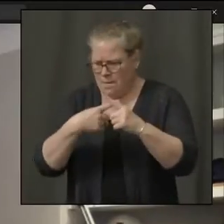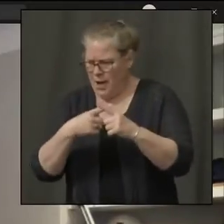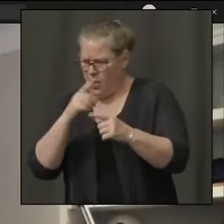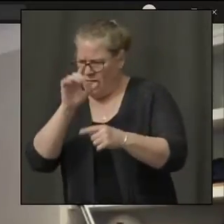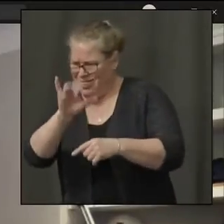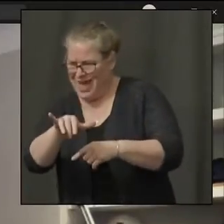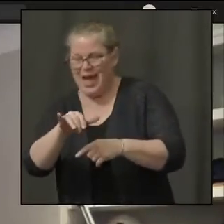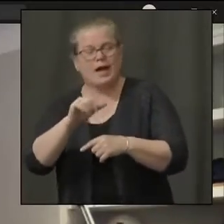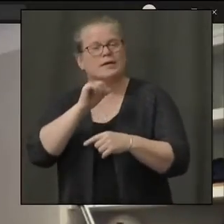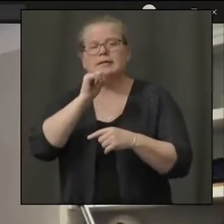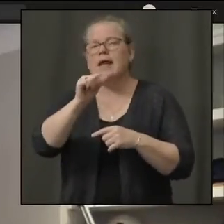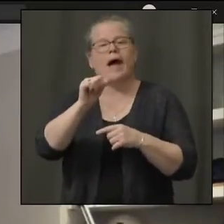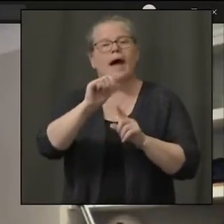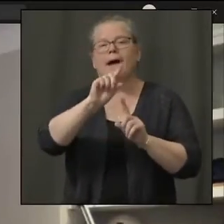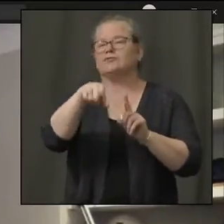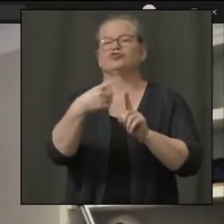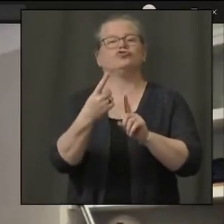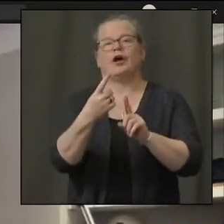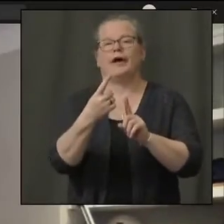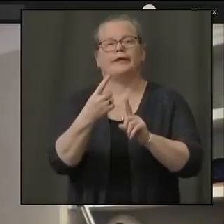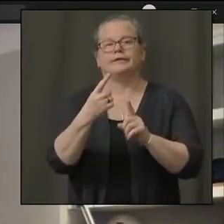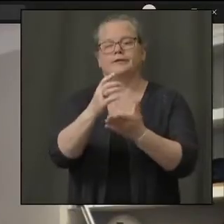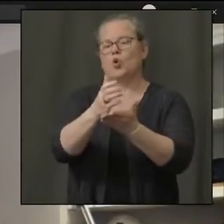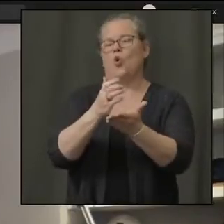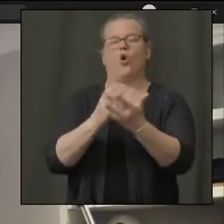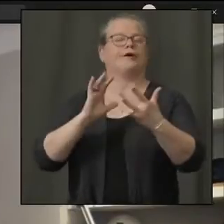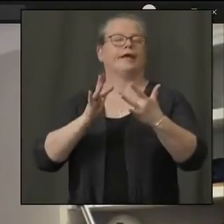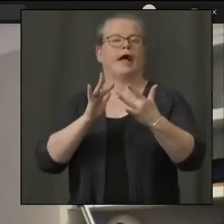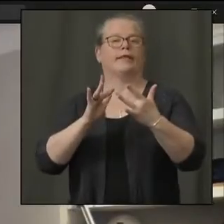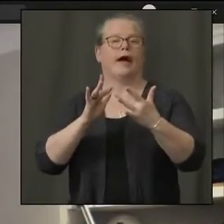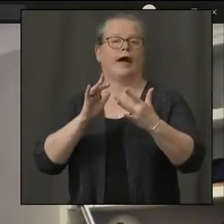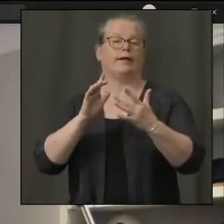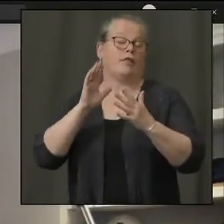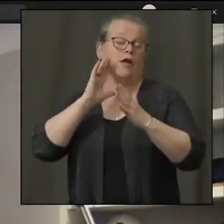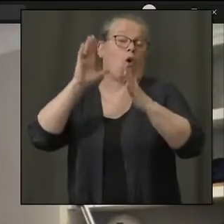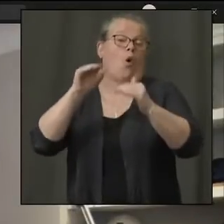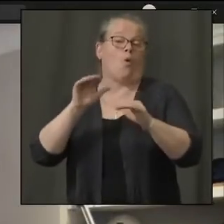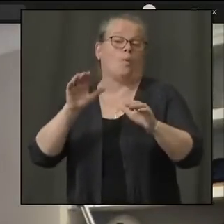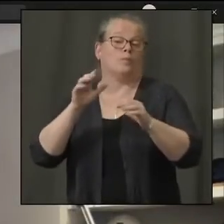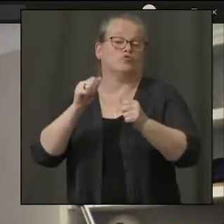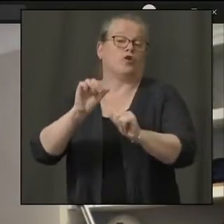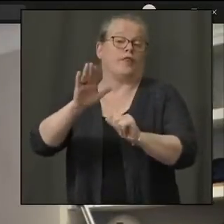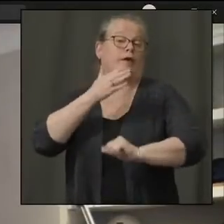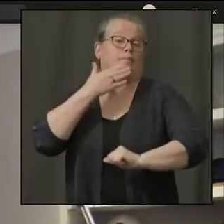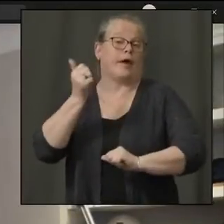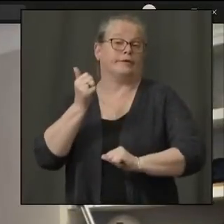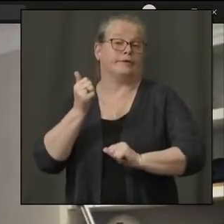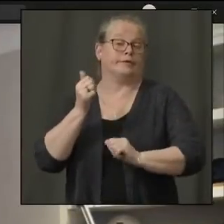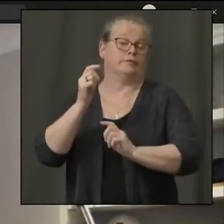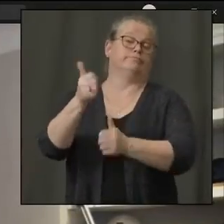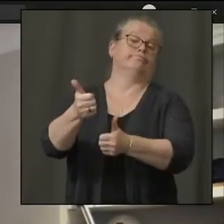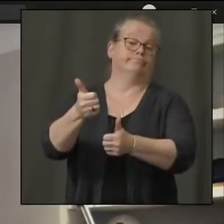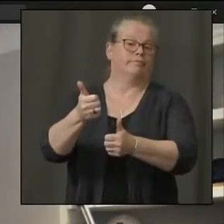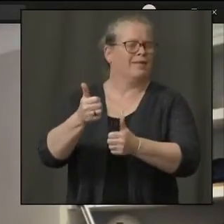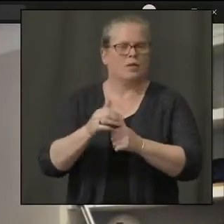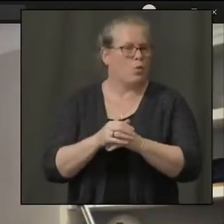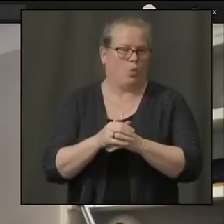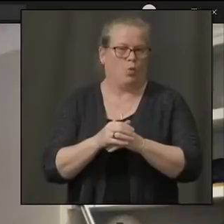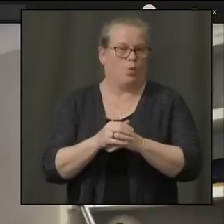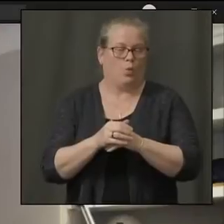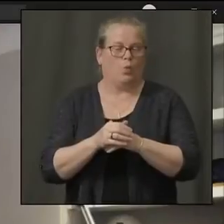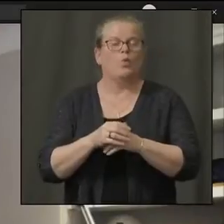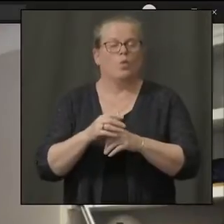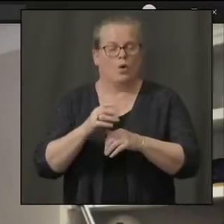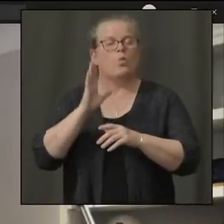simply just putting a course online and hoping students do the best. Those additional supports will